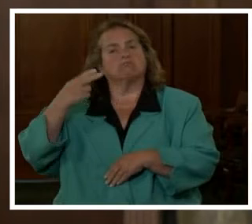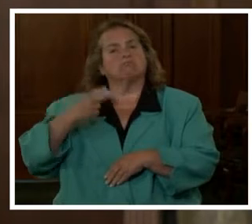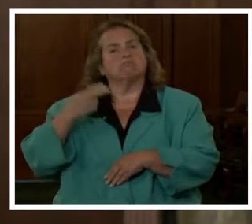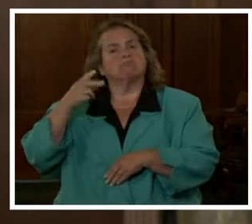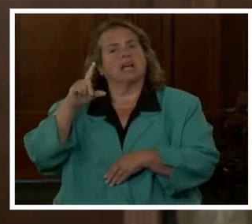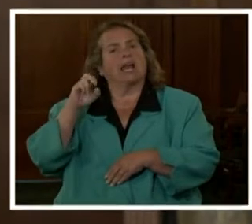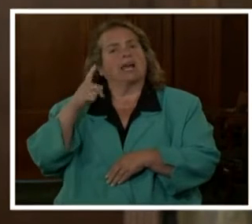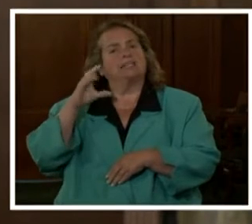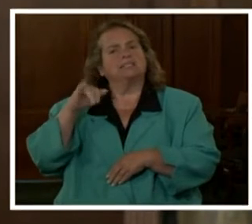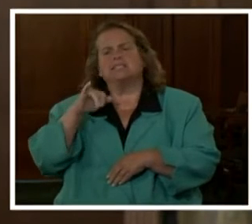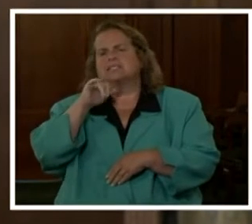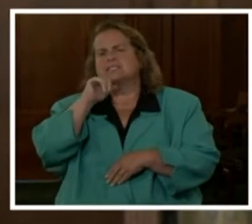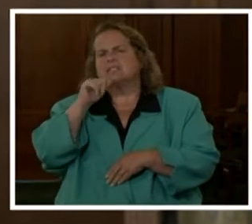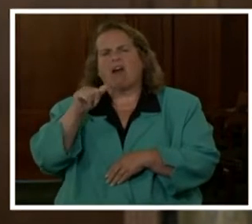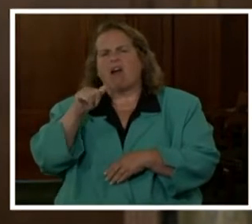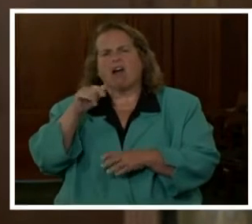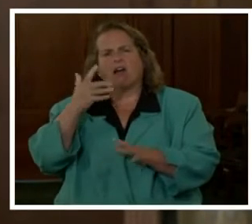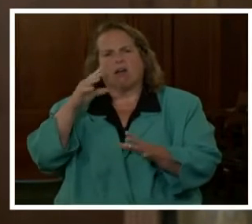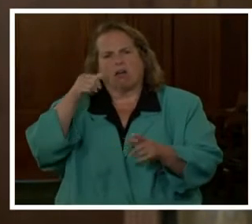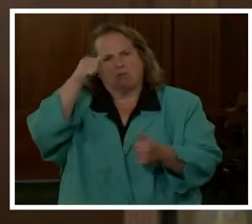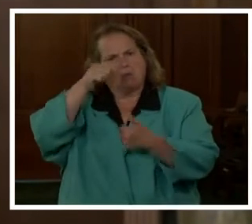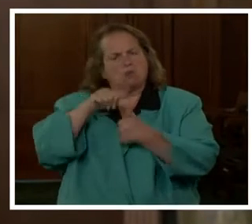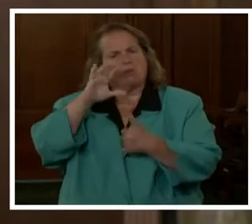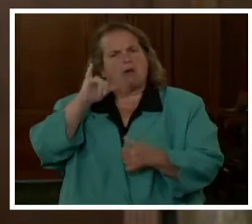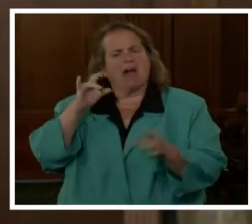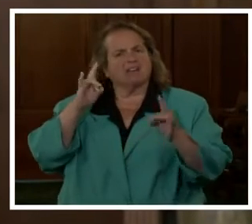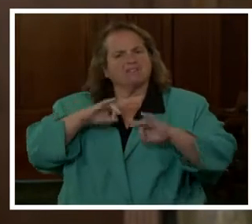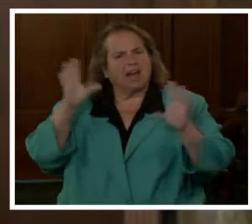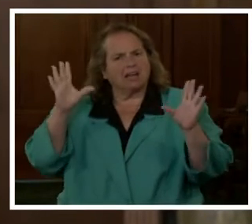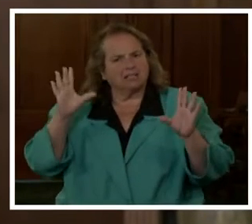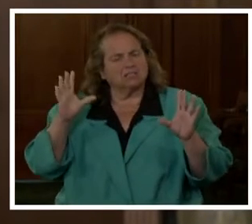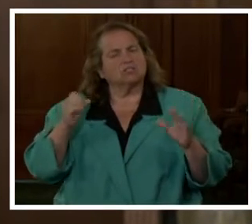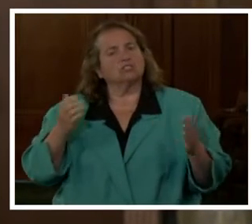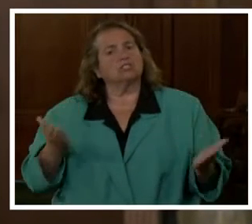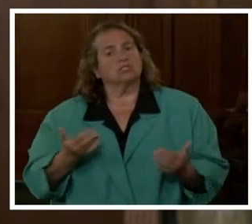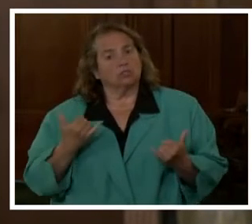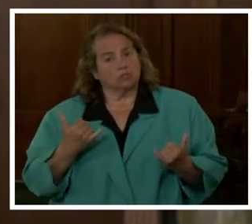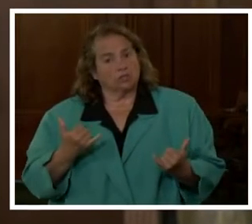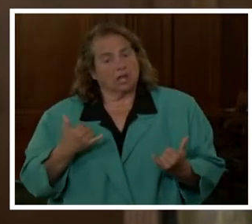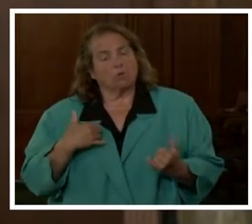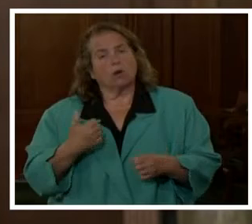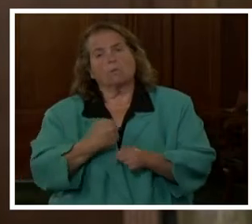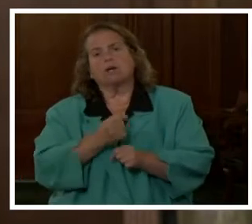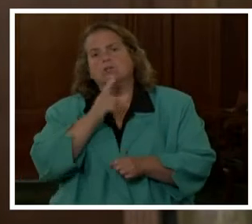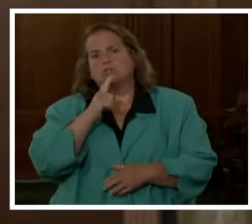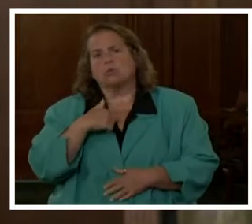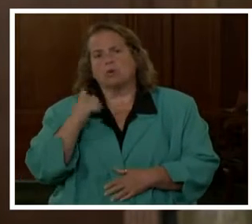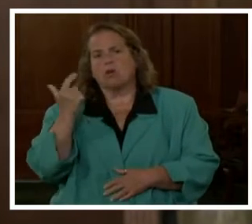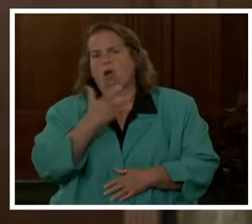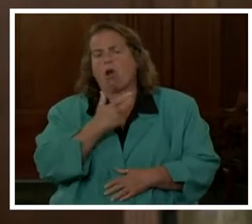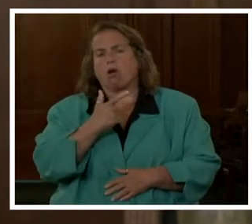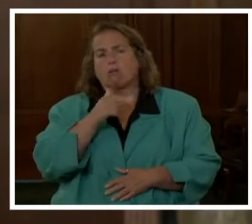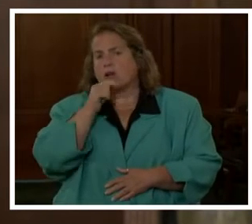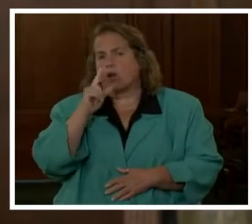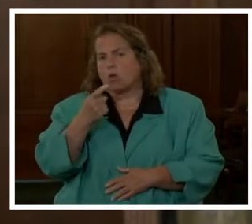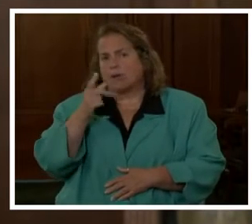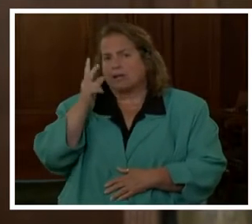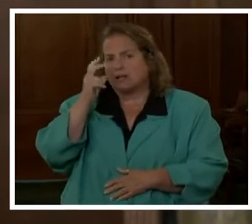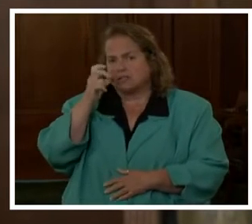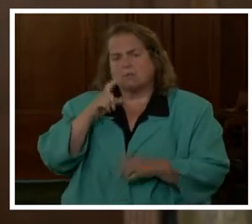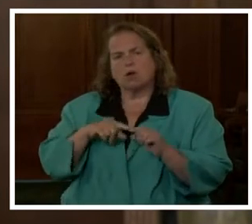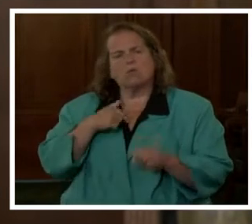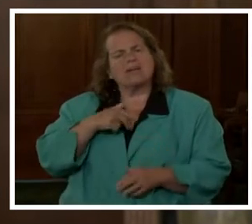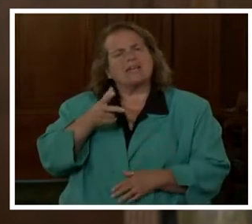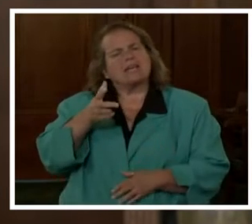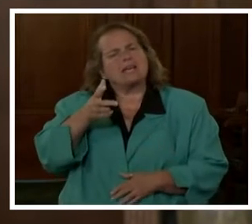She's here today with Lenita Baker and I want to make sure that we all not just listen, but